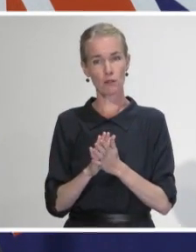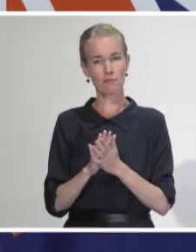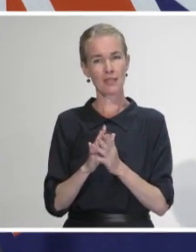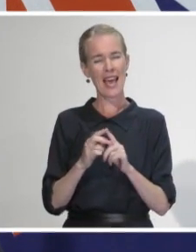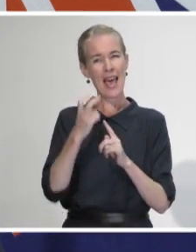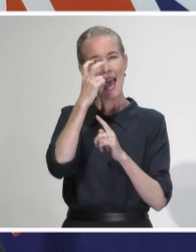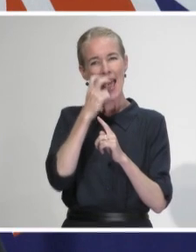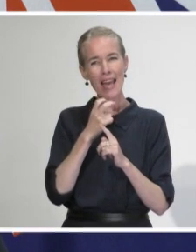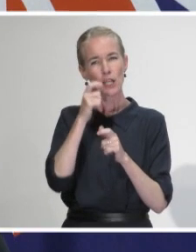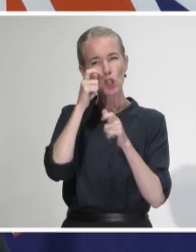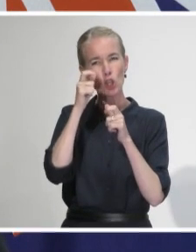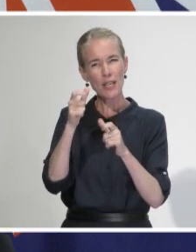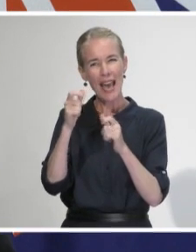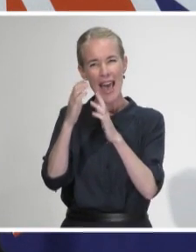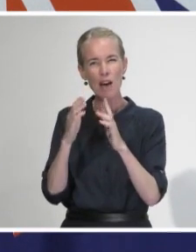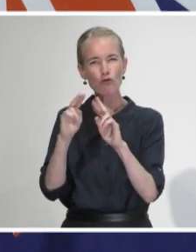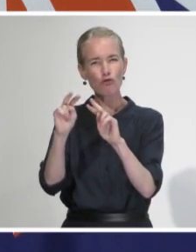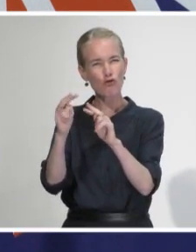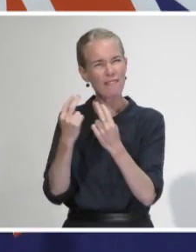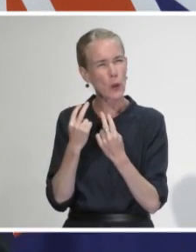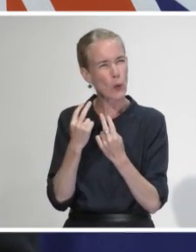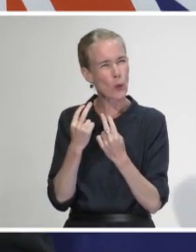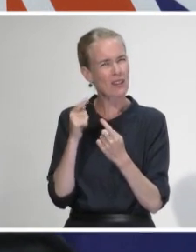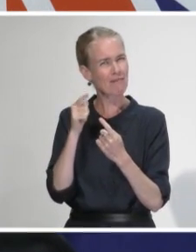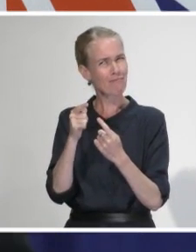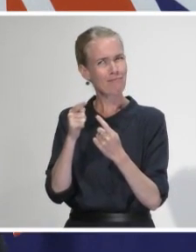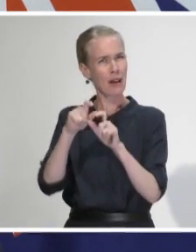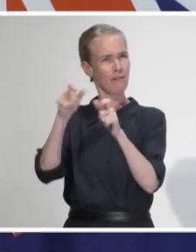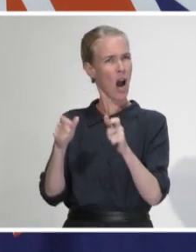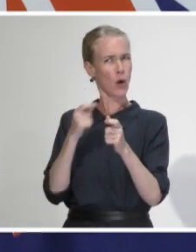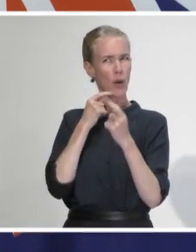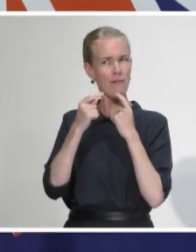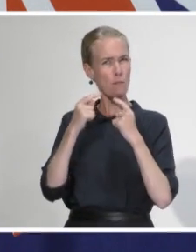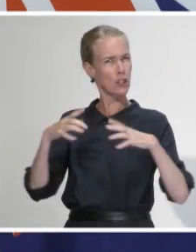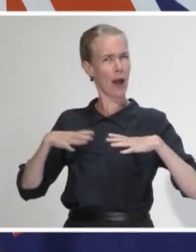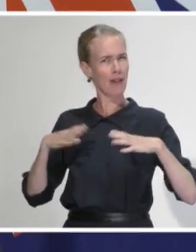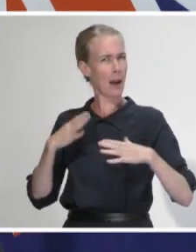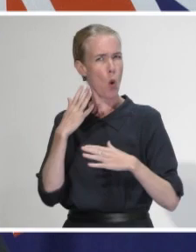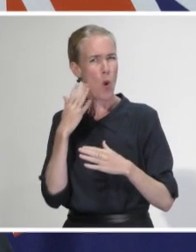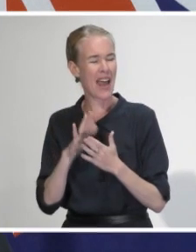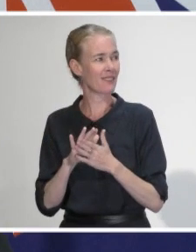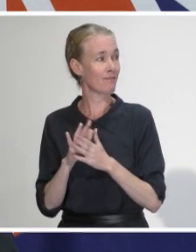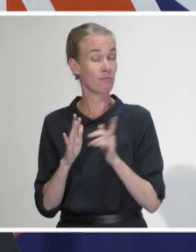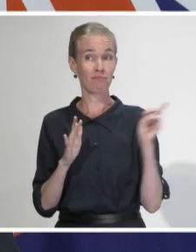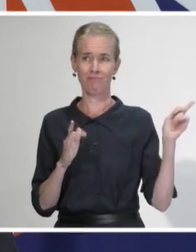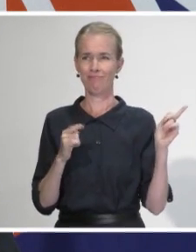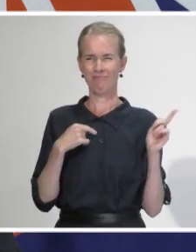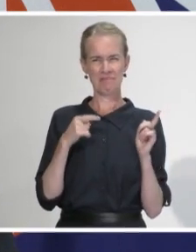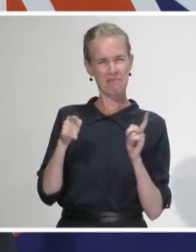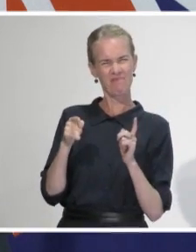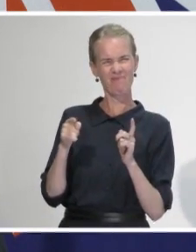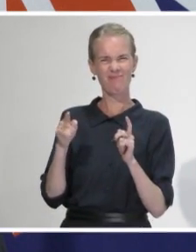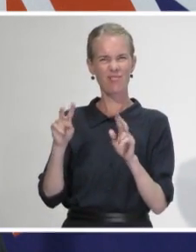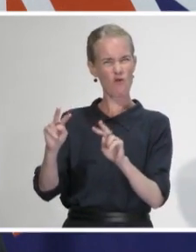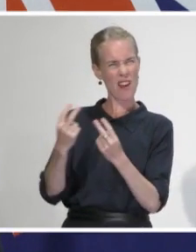and will that information be made public? So it's not so much a review, I have just asked them to as part of their ongoing work with aged residential care